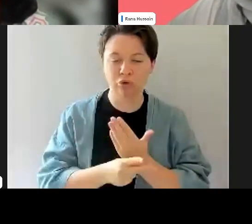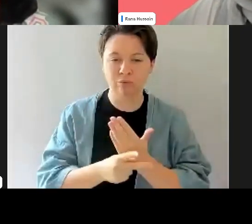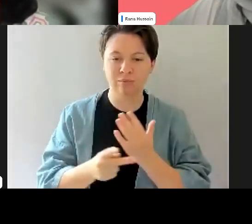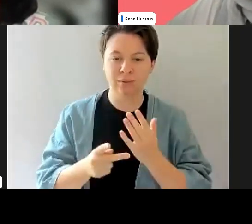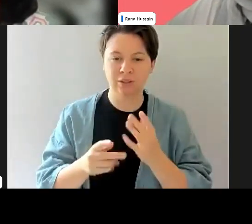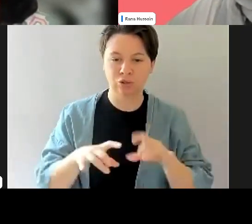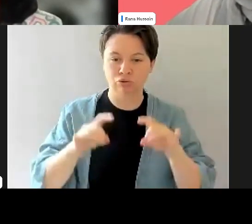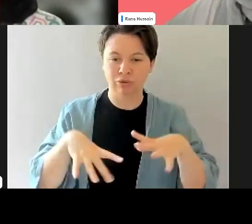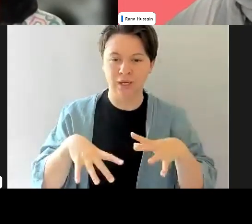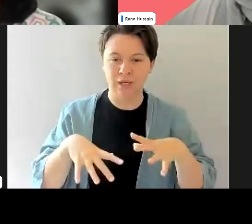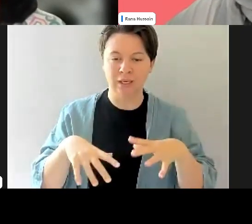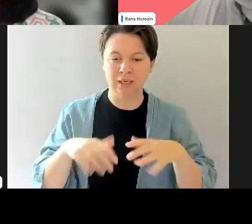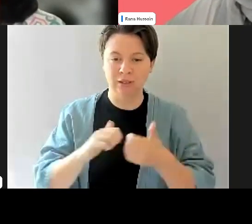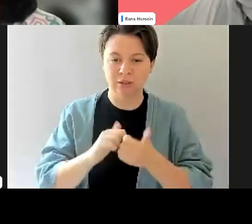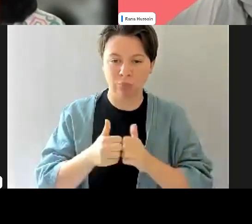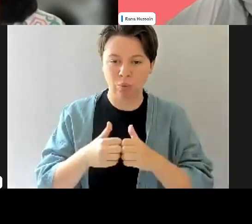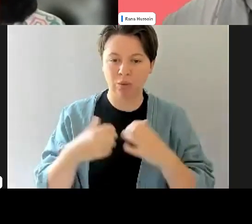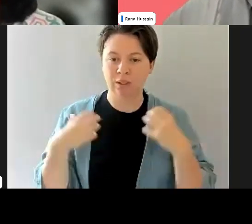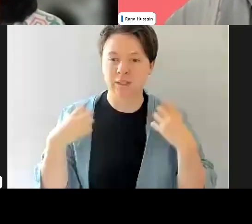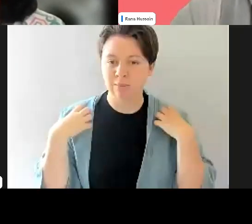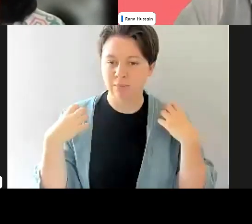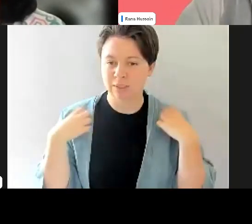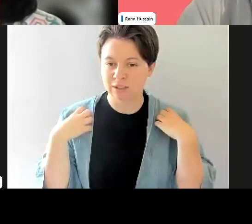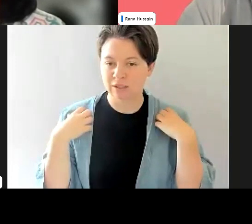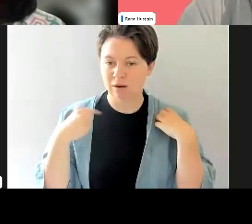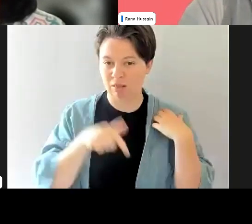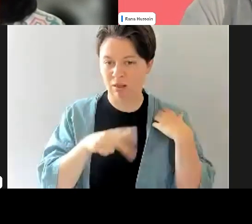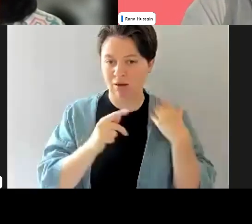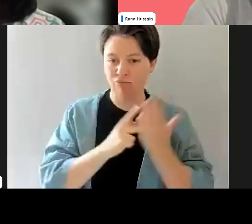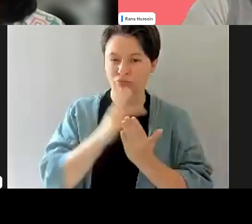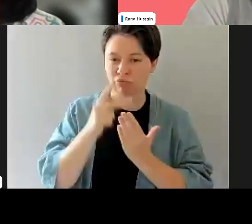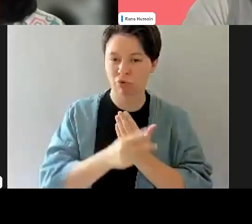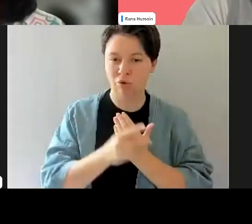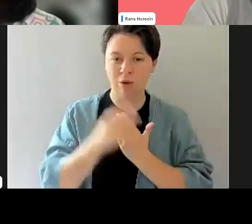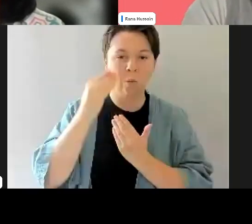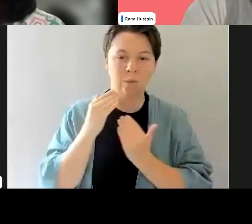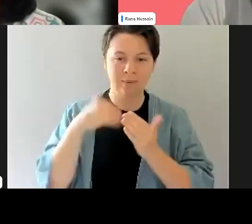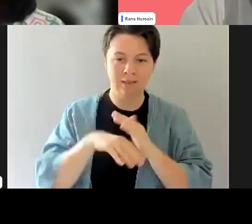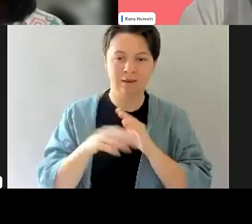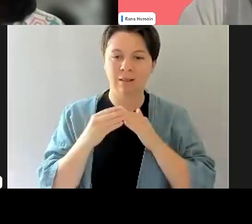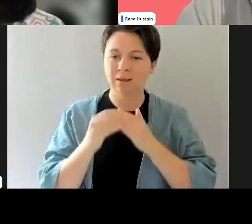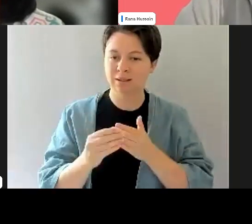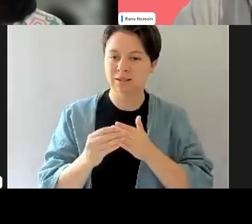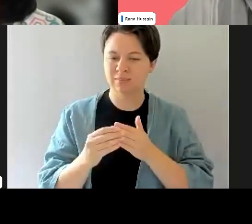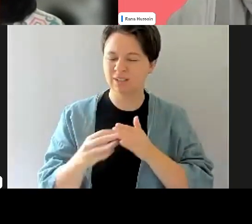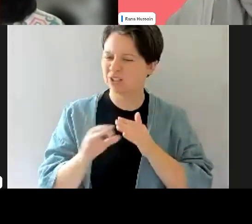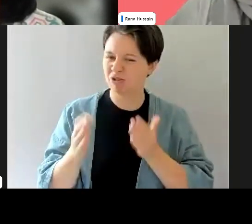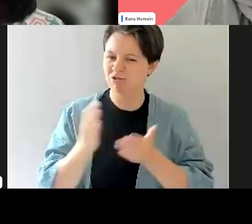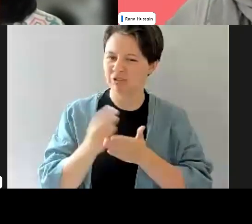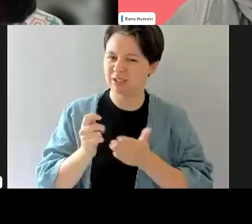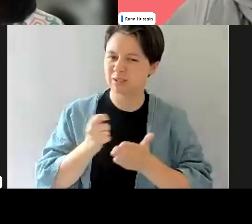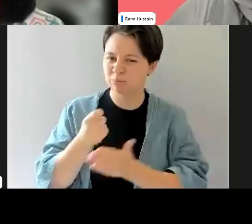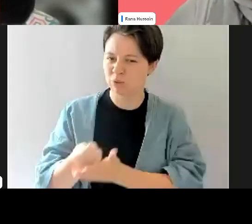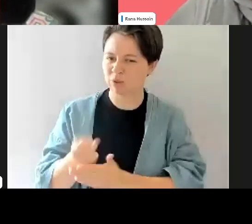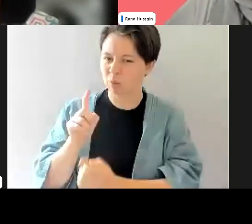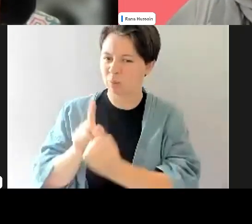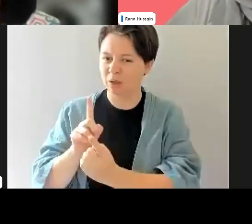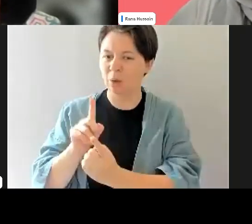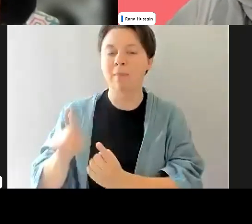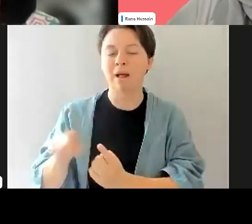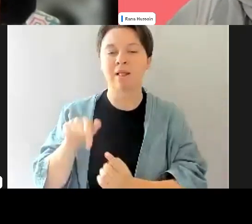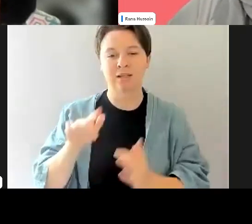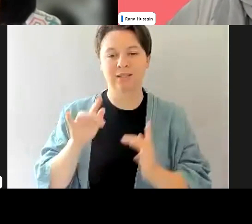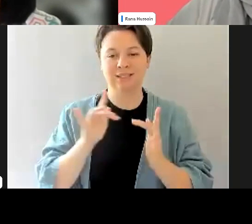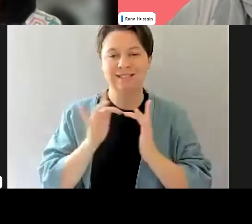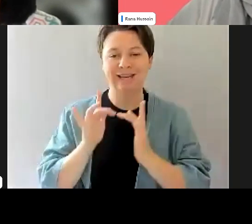commissions, women in leadership program, which is lesser, um, mentoring or sponsorship program, but certainly a network builder.